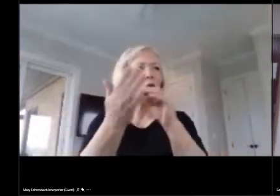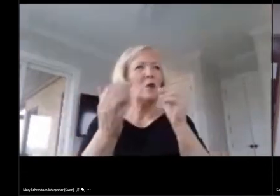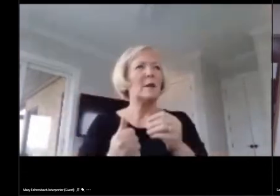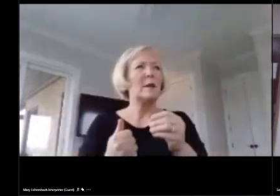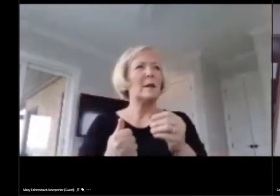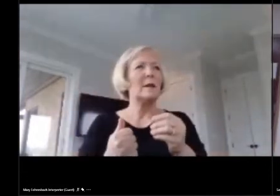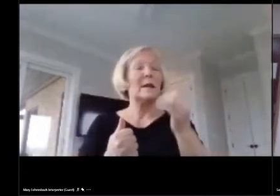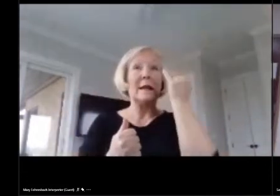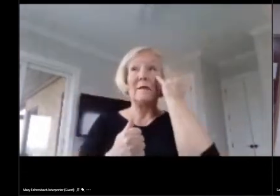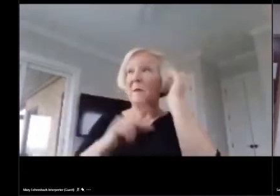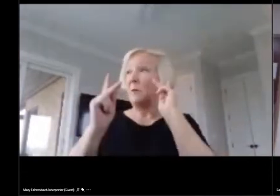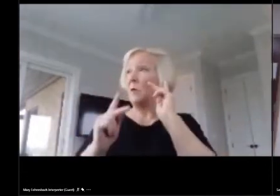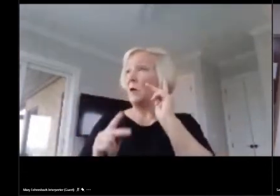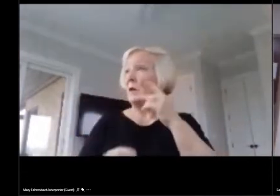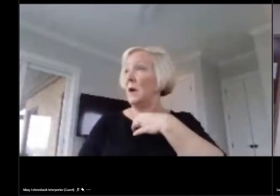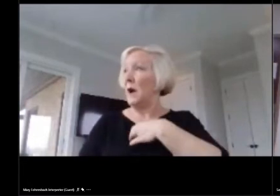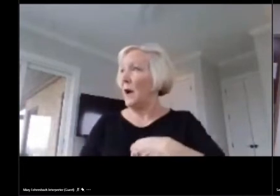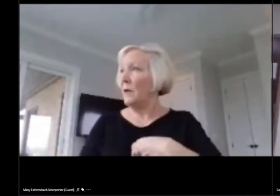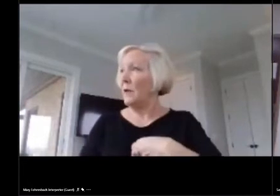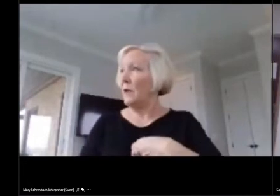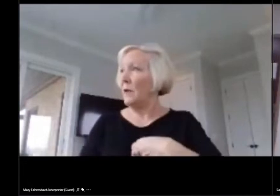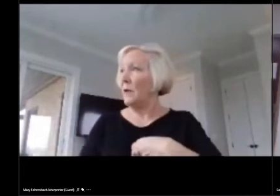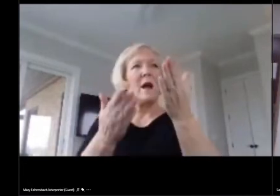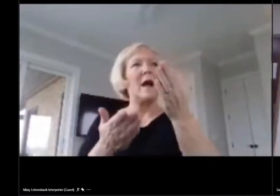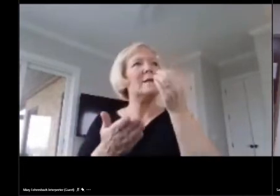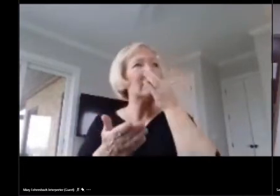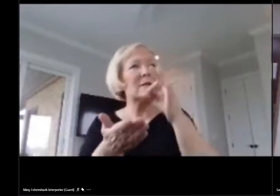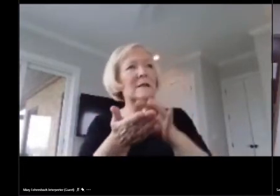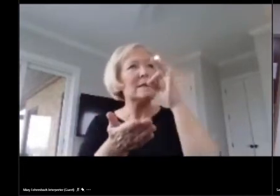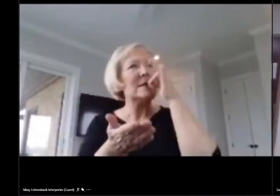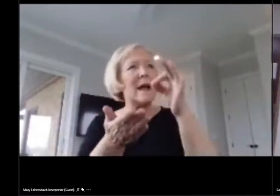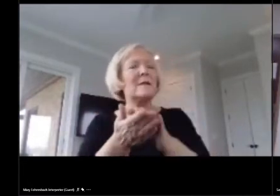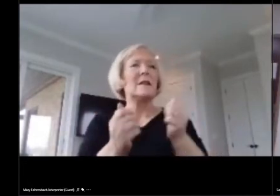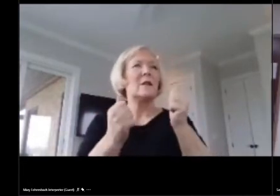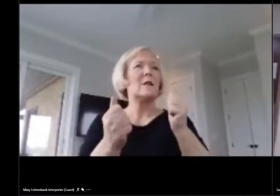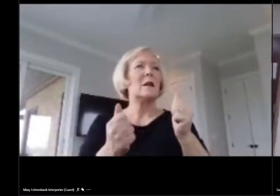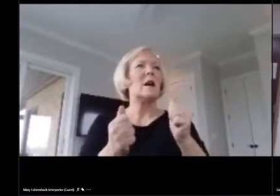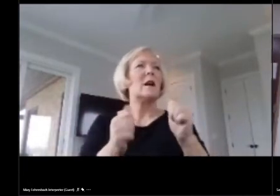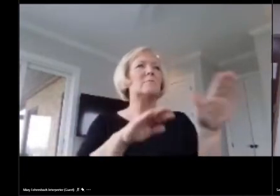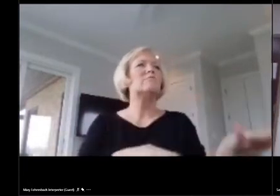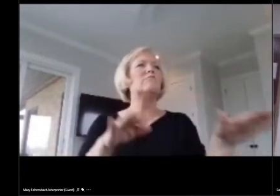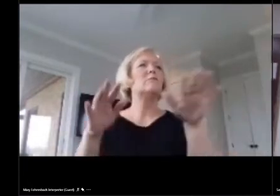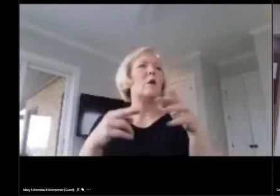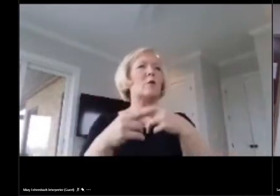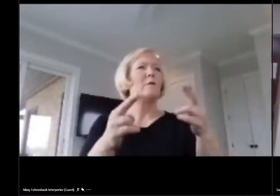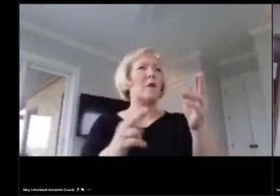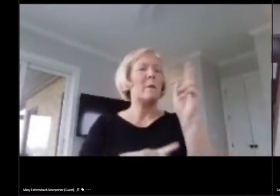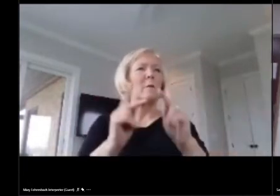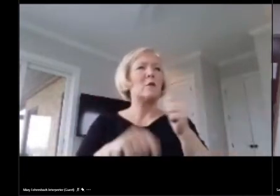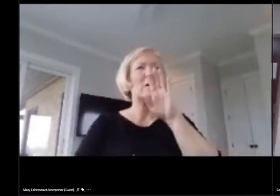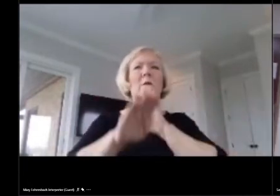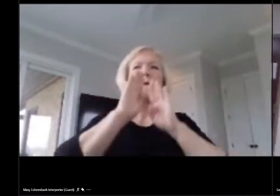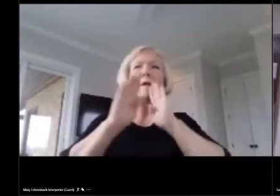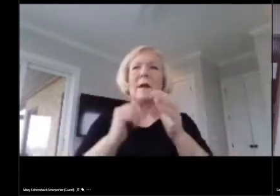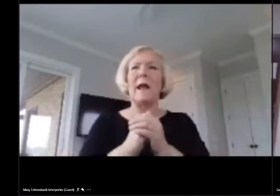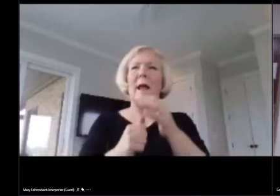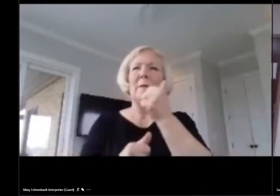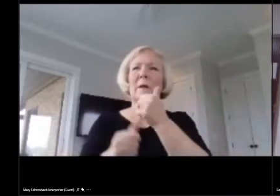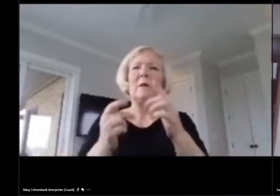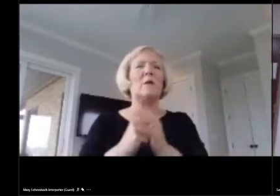were hungry, a cool-down room for those that were frustrated, and the weekly meeting place for our gender sexuality alliance.